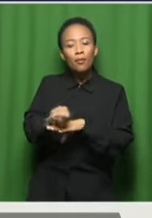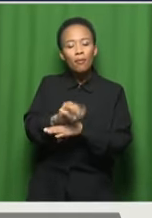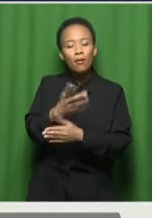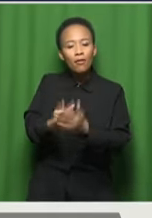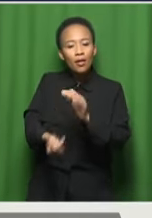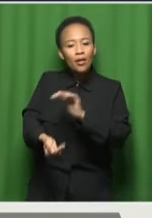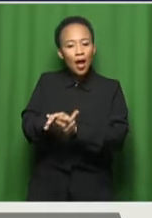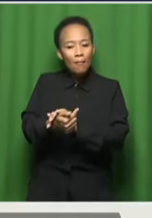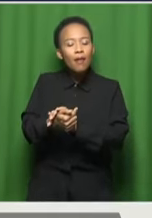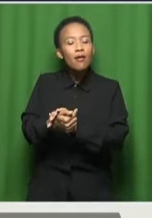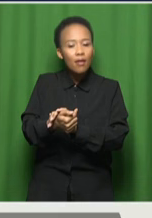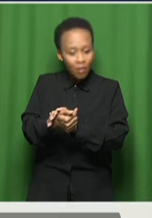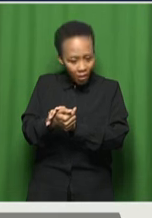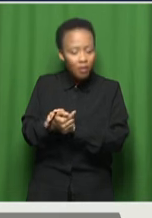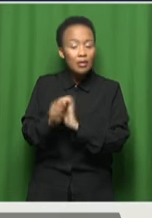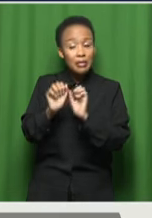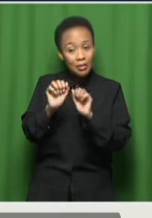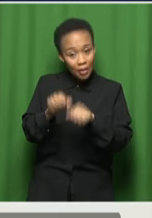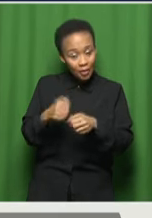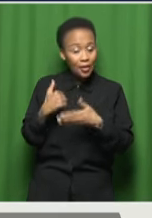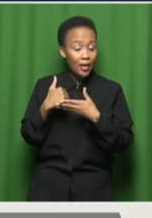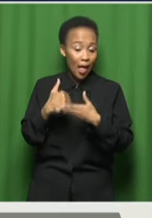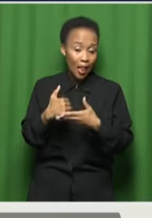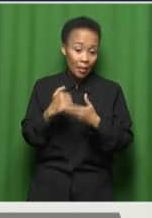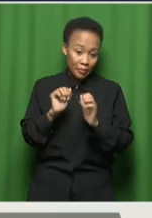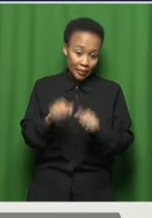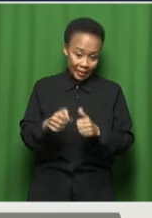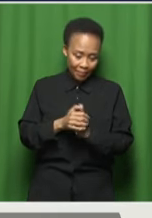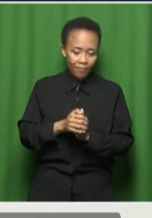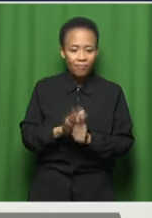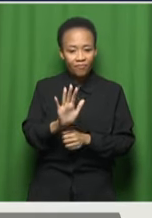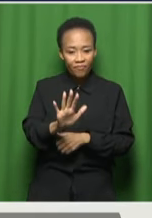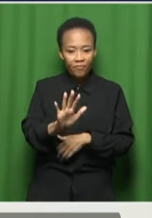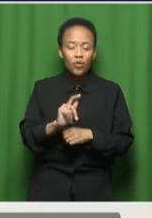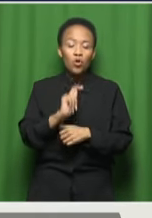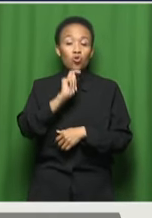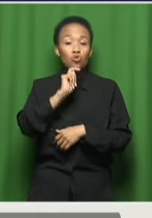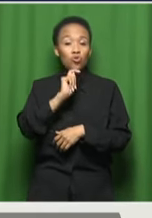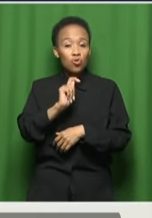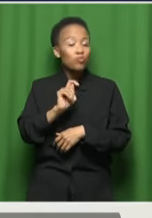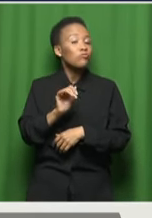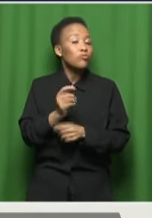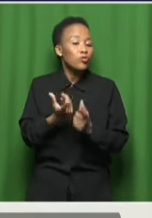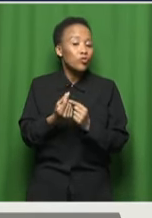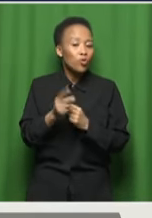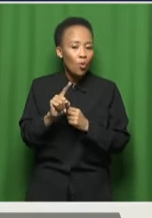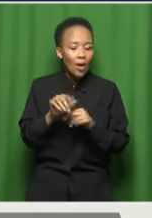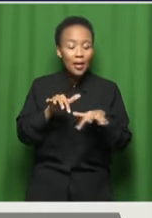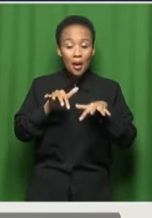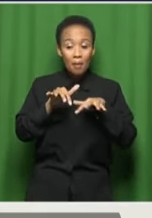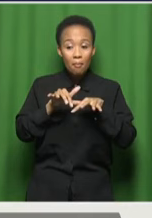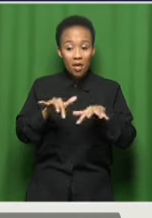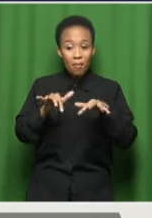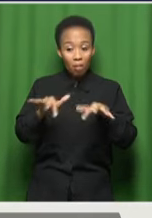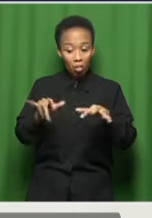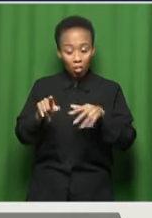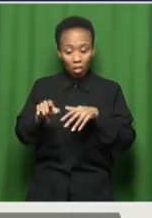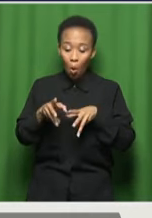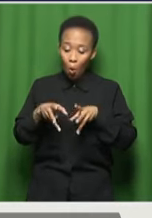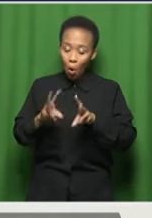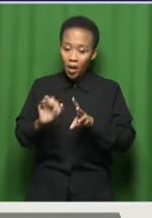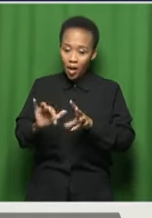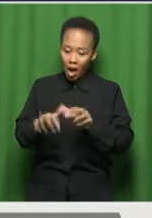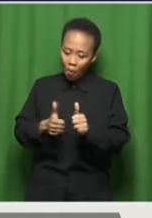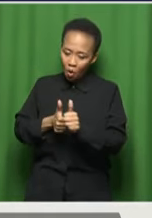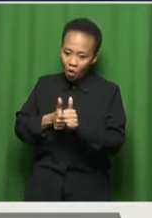out through. And also, we see, um, you know, staying true to people's roots through how much history we